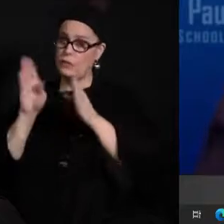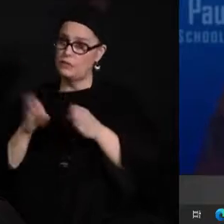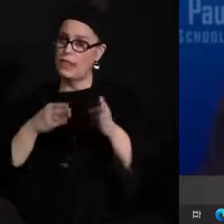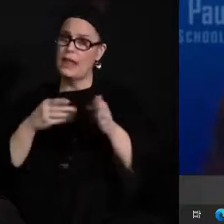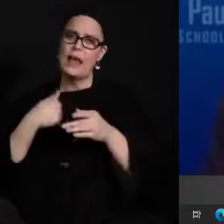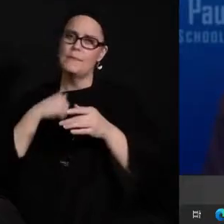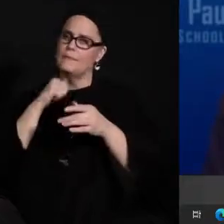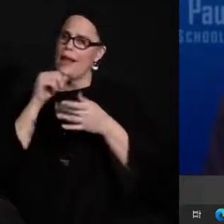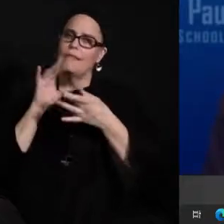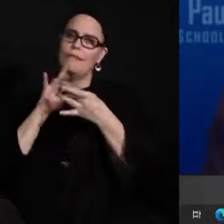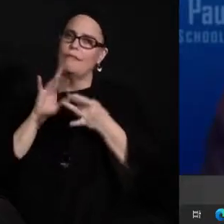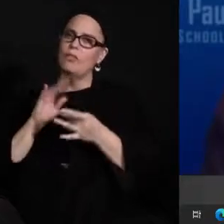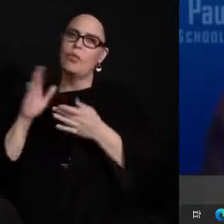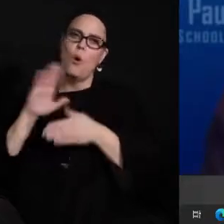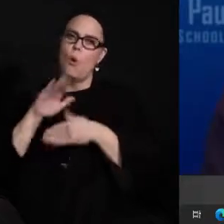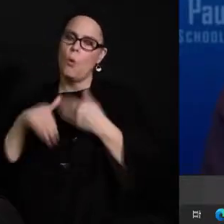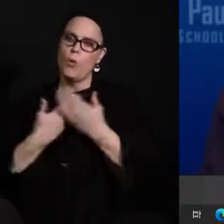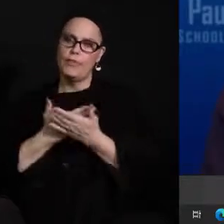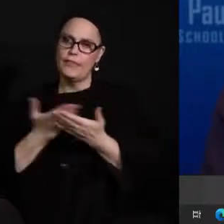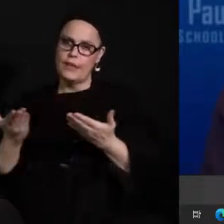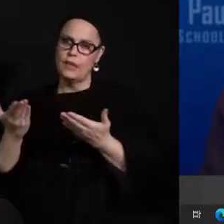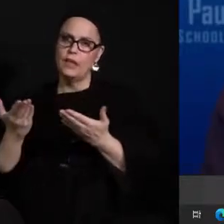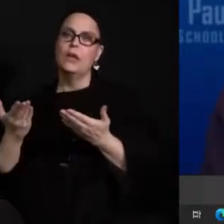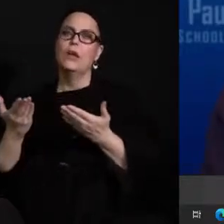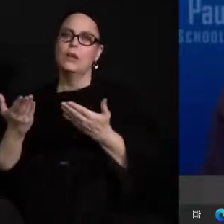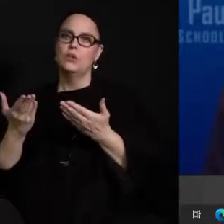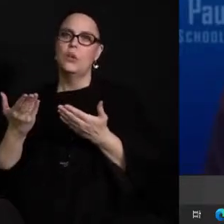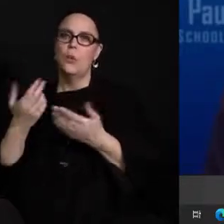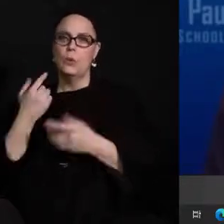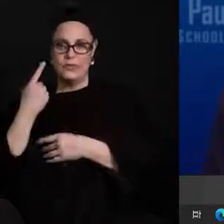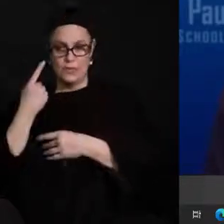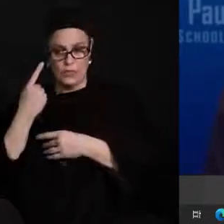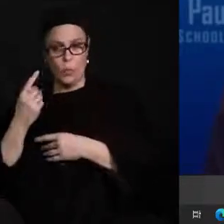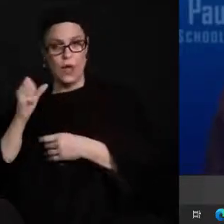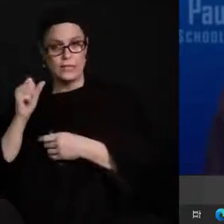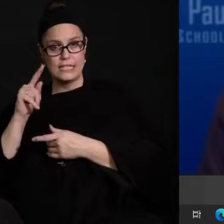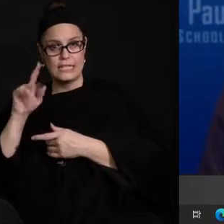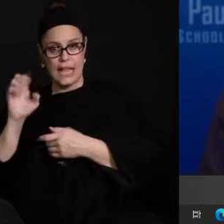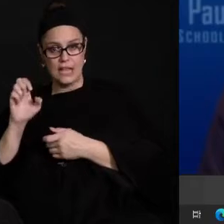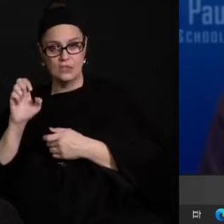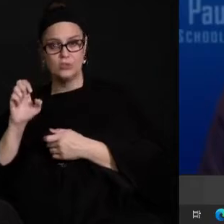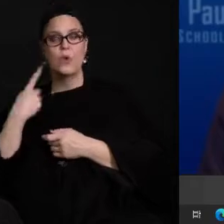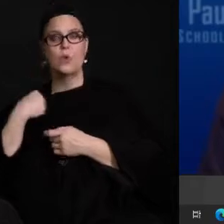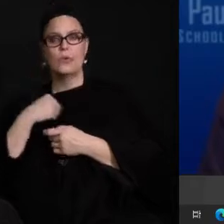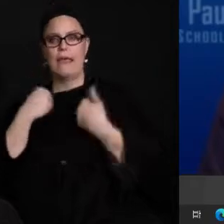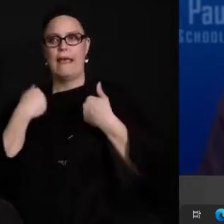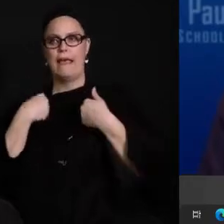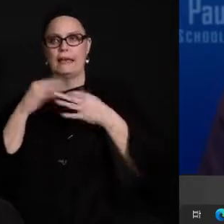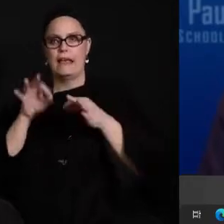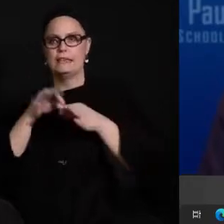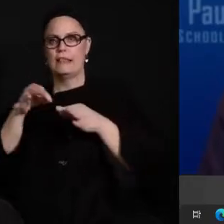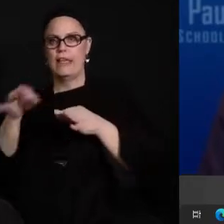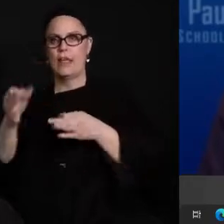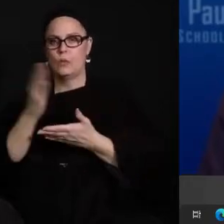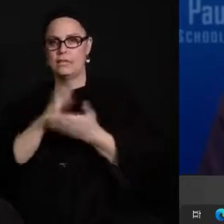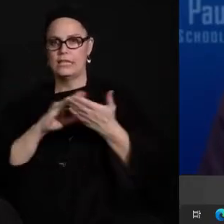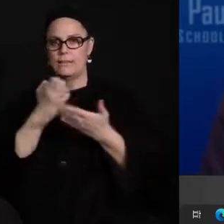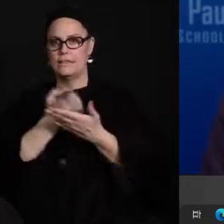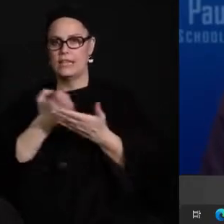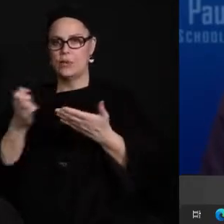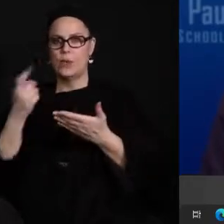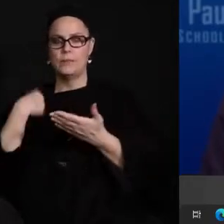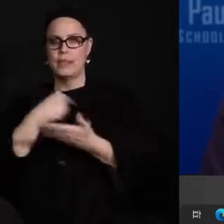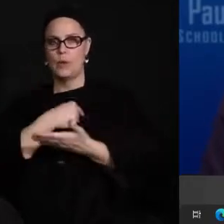go over the entire thing because you know we did get one stage in uh we had a delay uh with some of the equipment that we uh that we